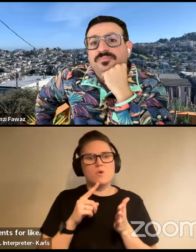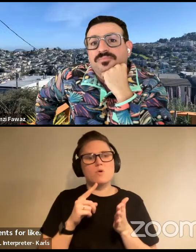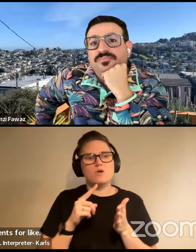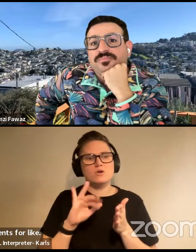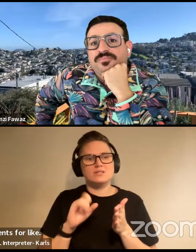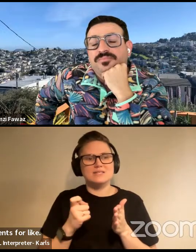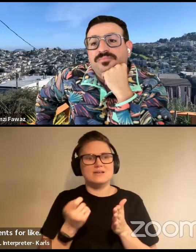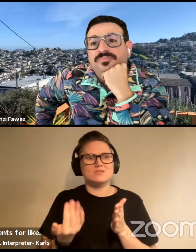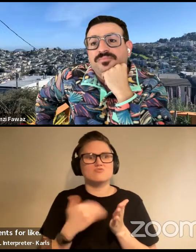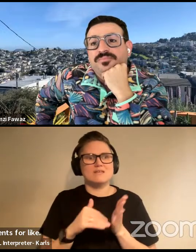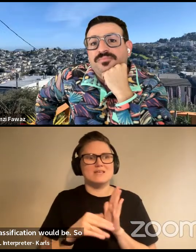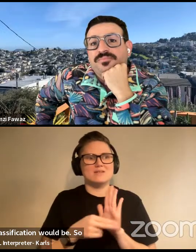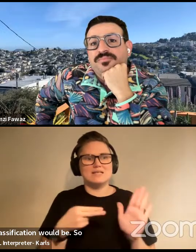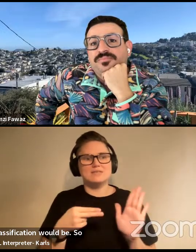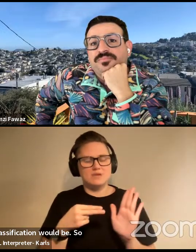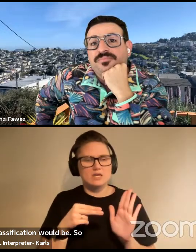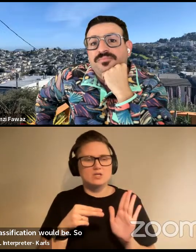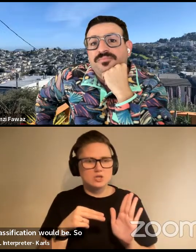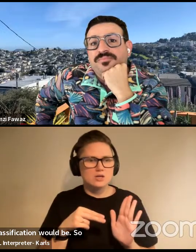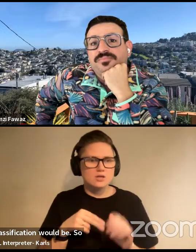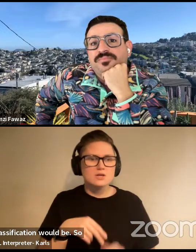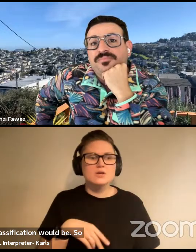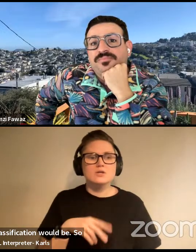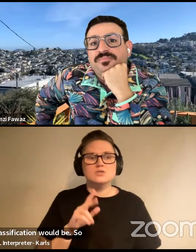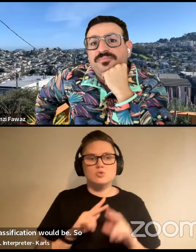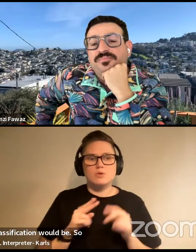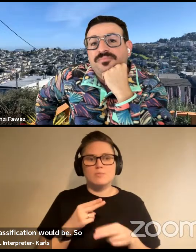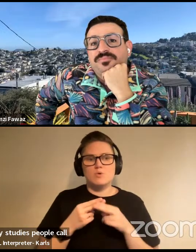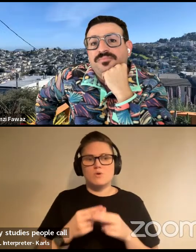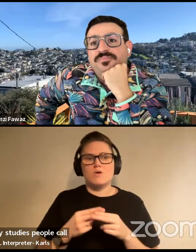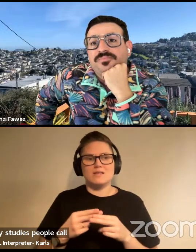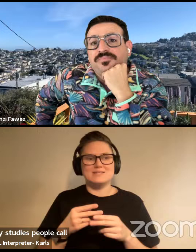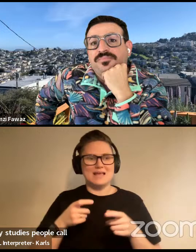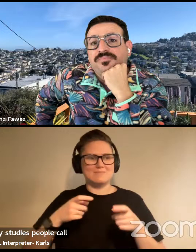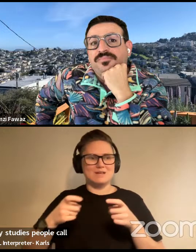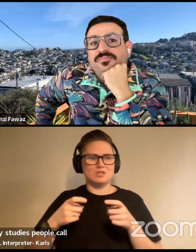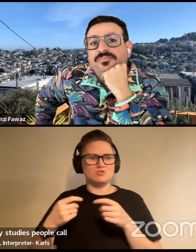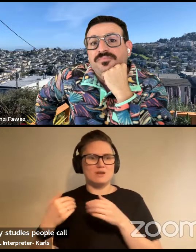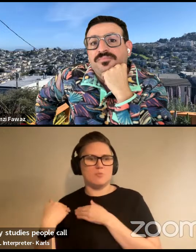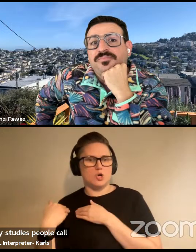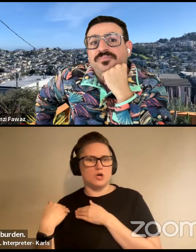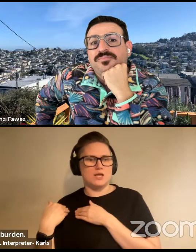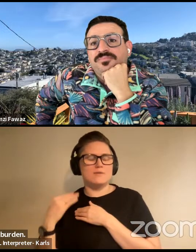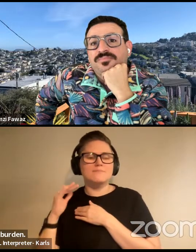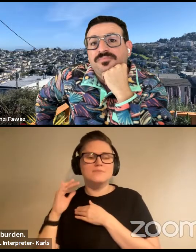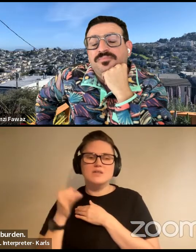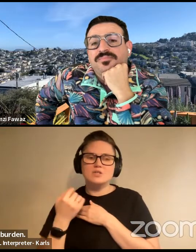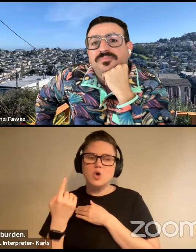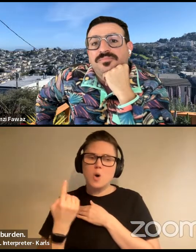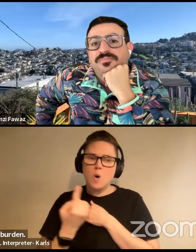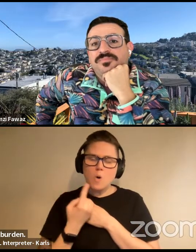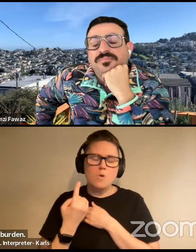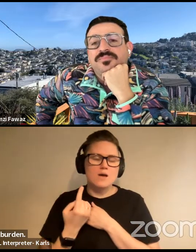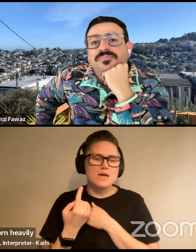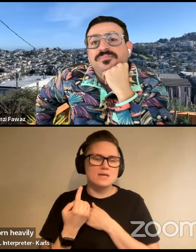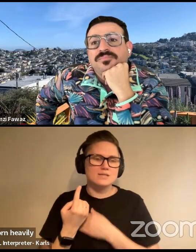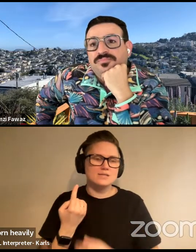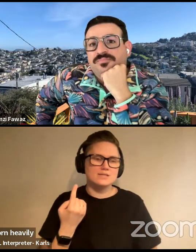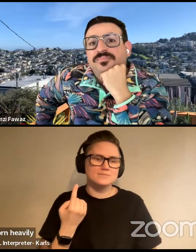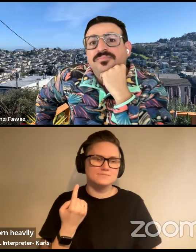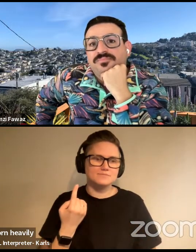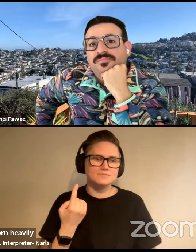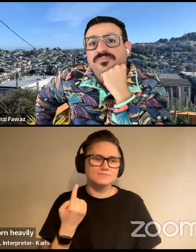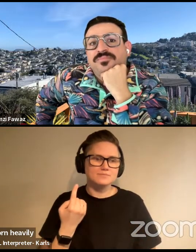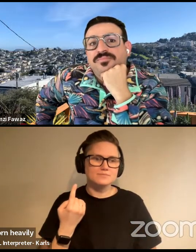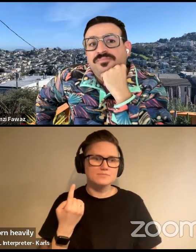of like what, um, policy studies, people call administrative burden that is always borne heavily, uh, uh, by people